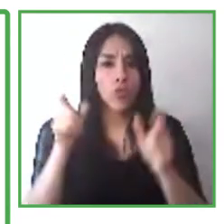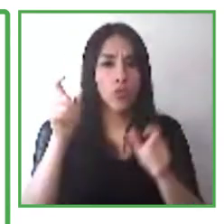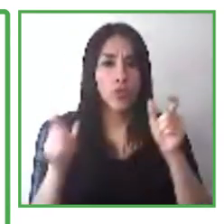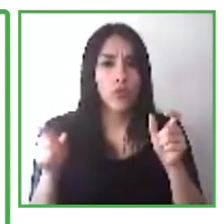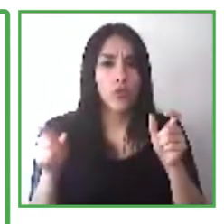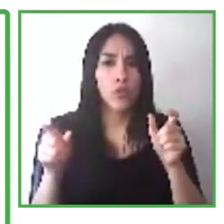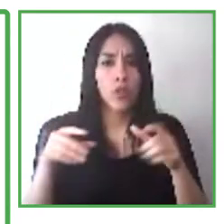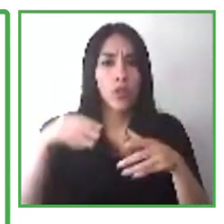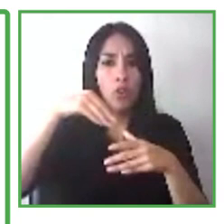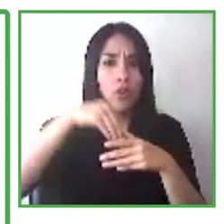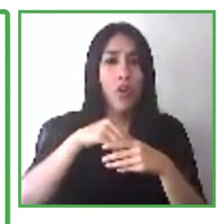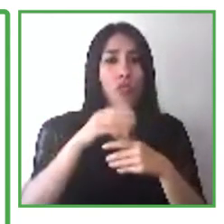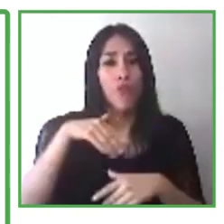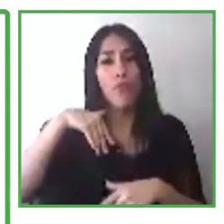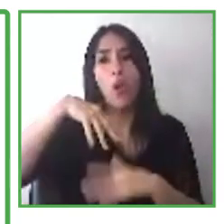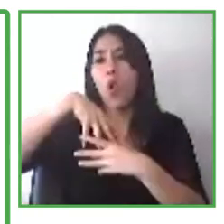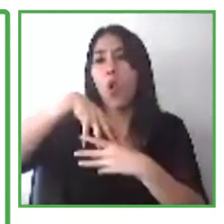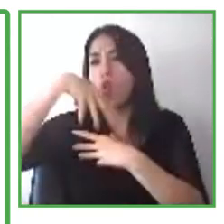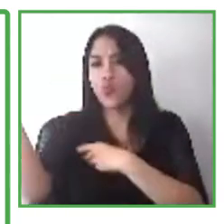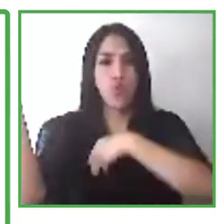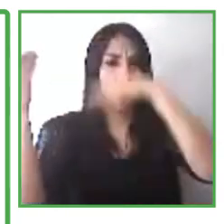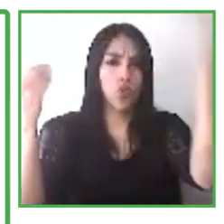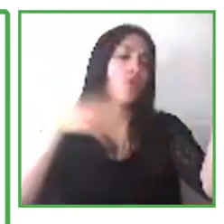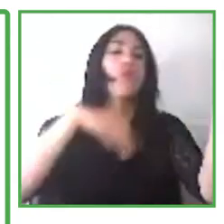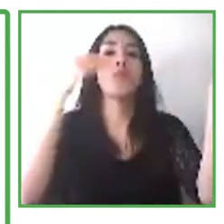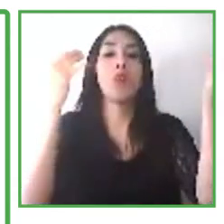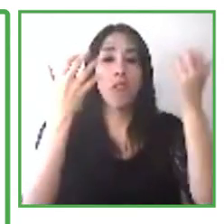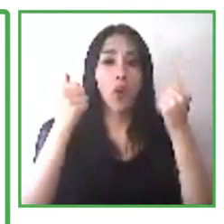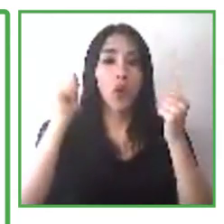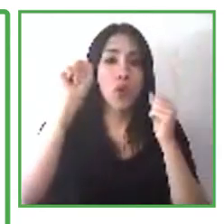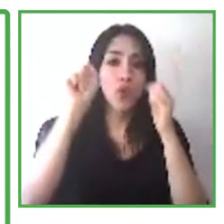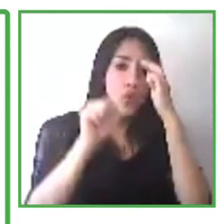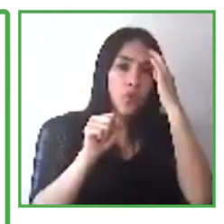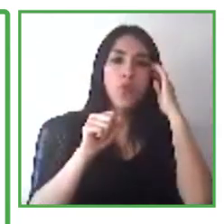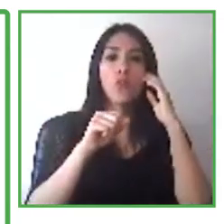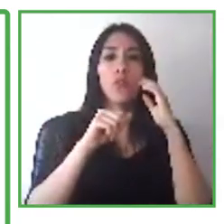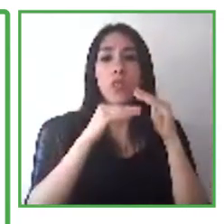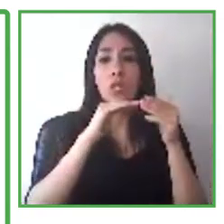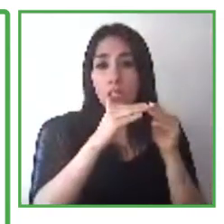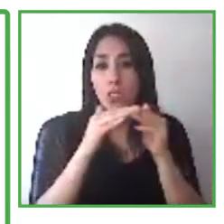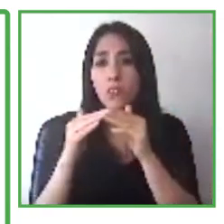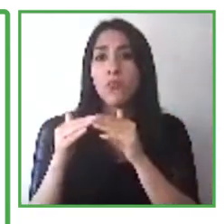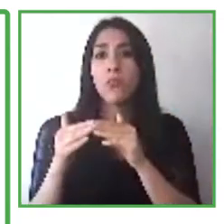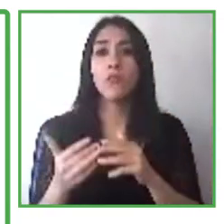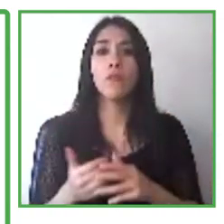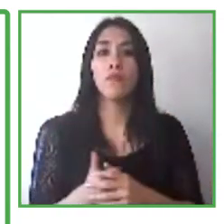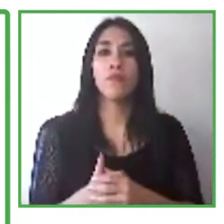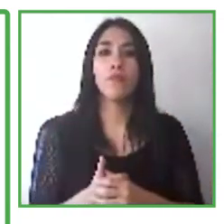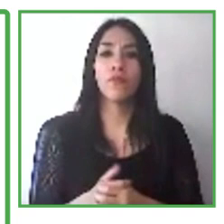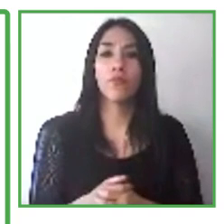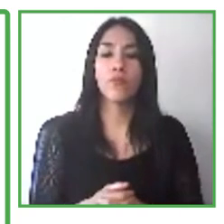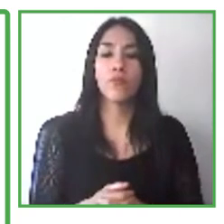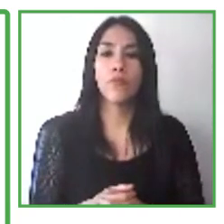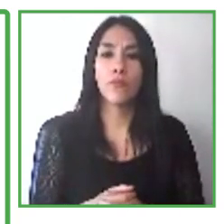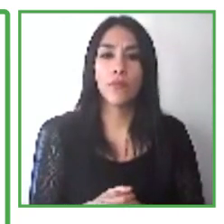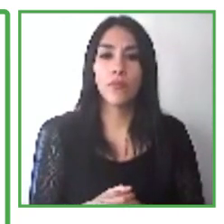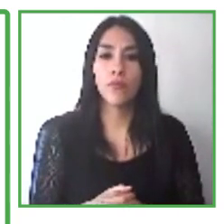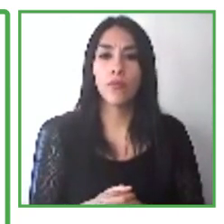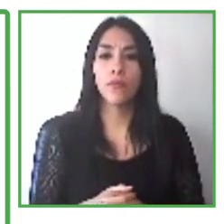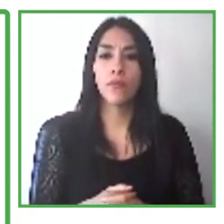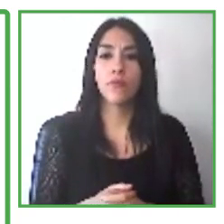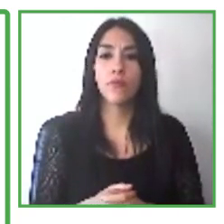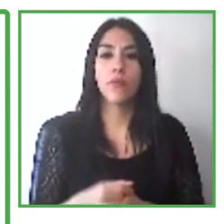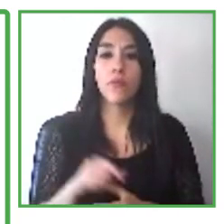And now, here's Maite with more information on the potential for integration of people with disabilities into the workforce.